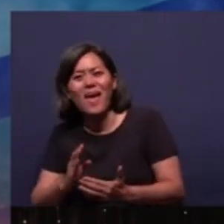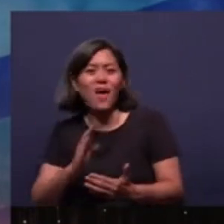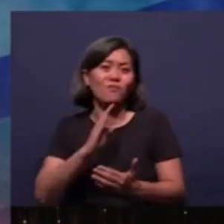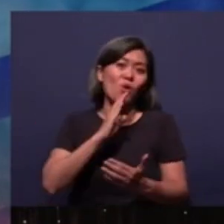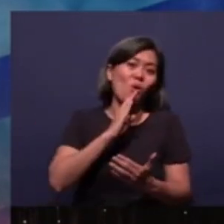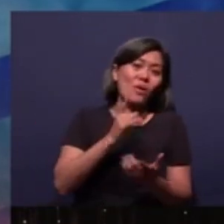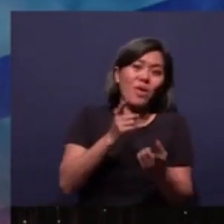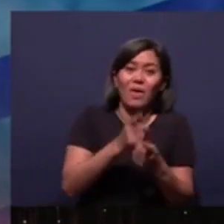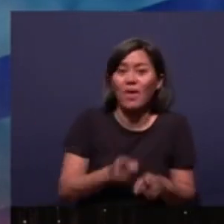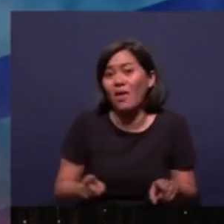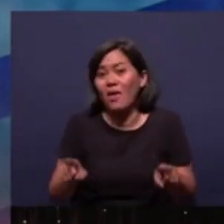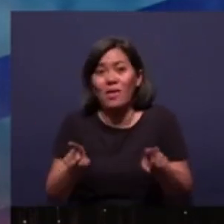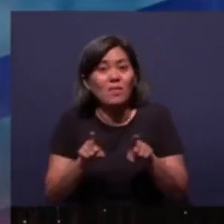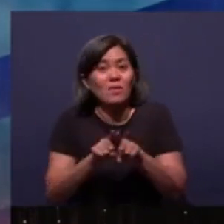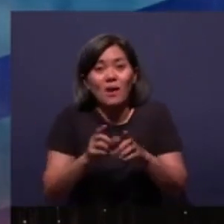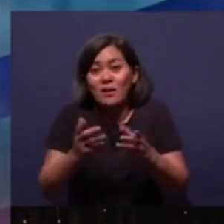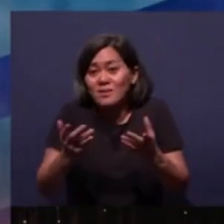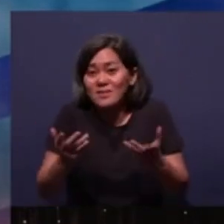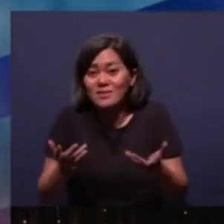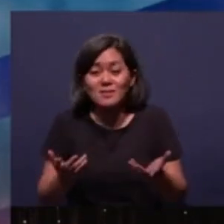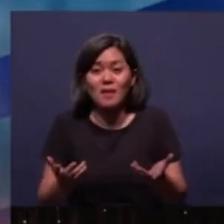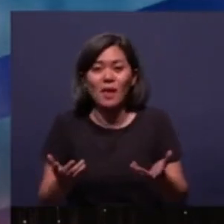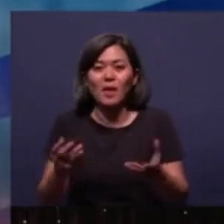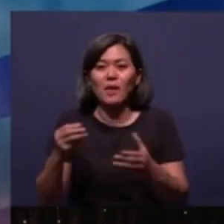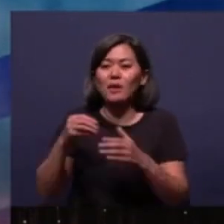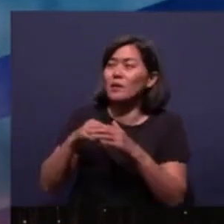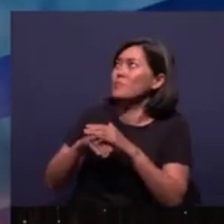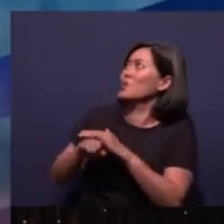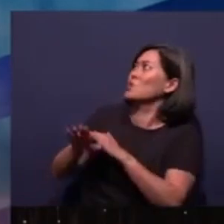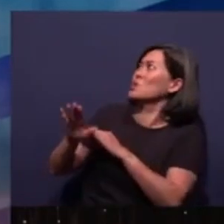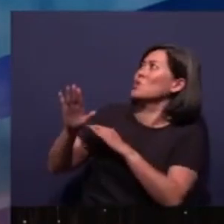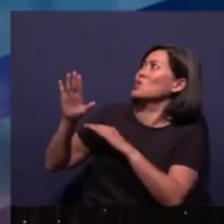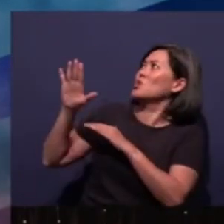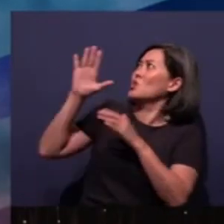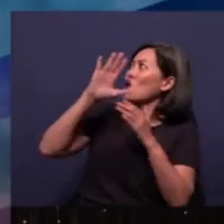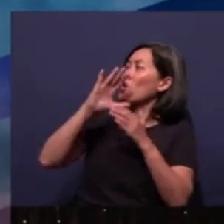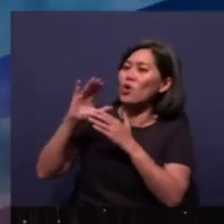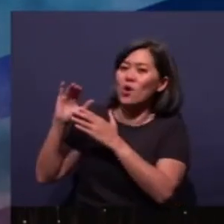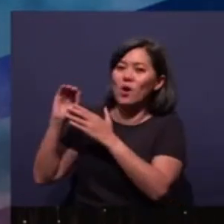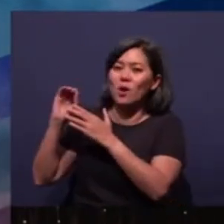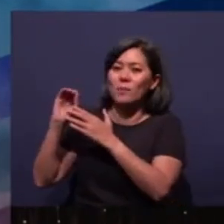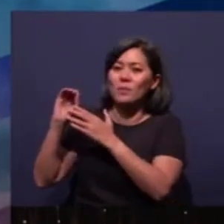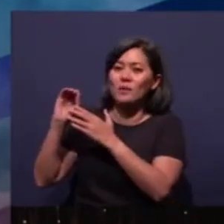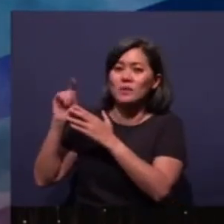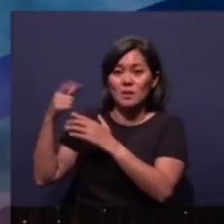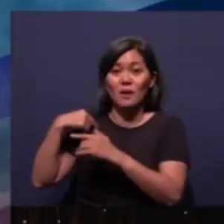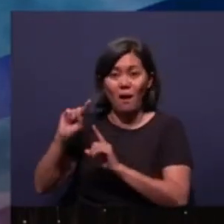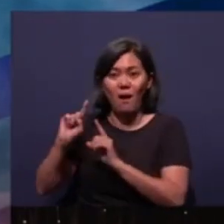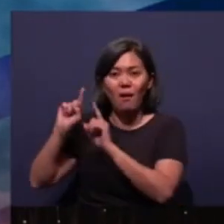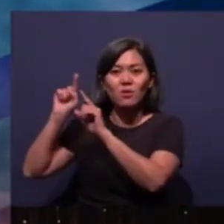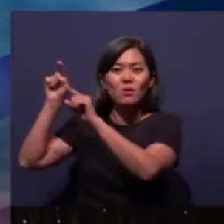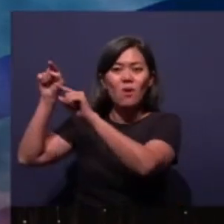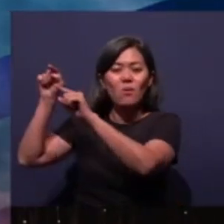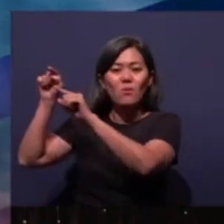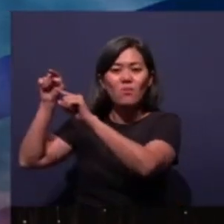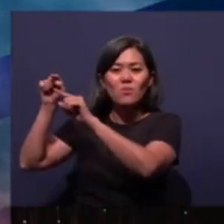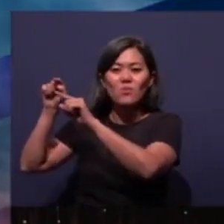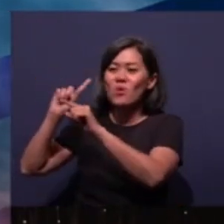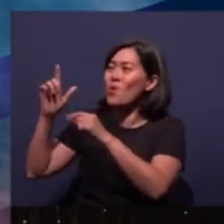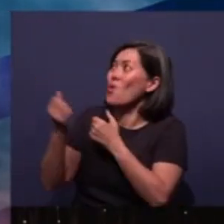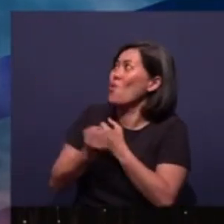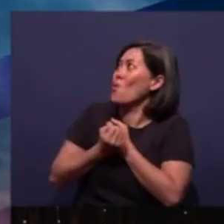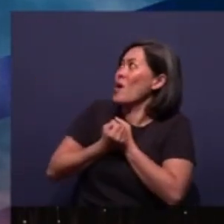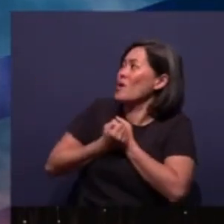never be the same Will your company I'll go